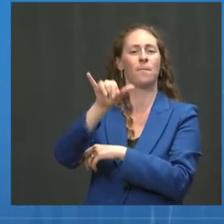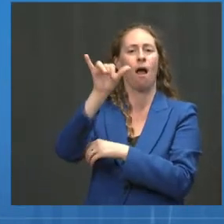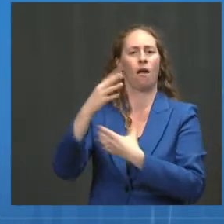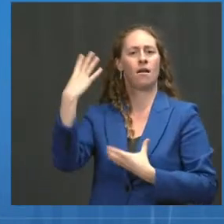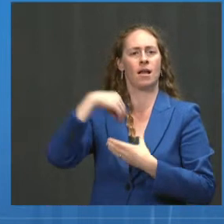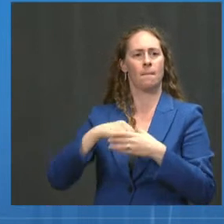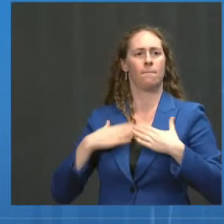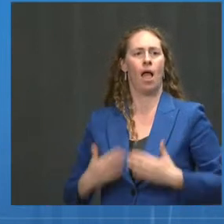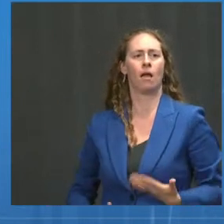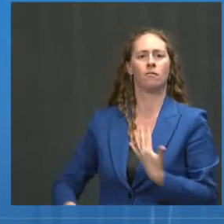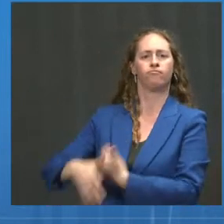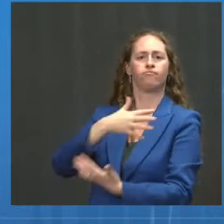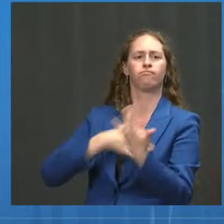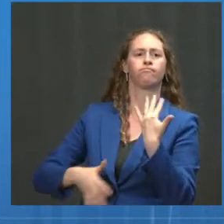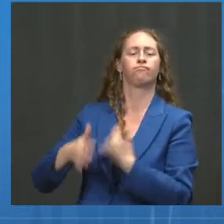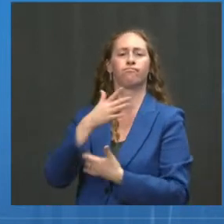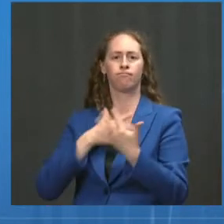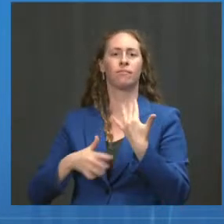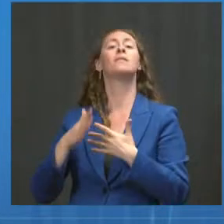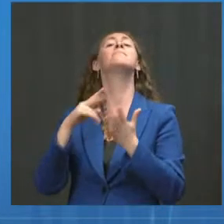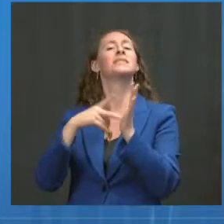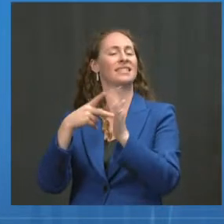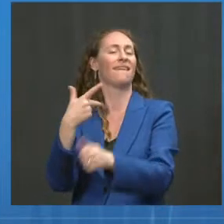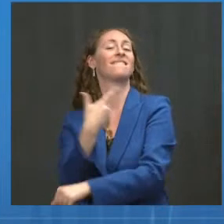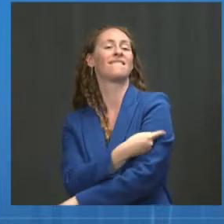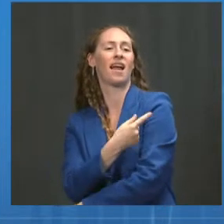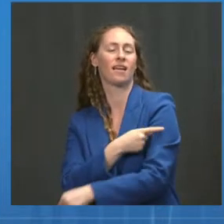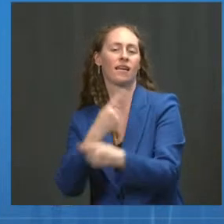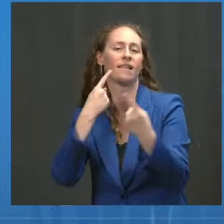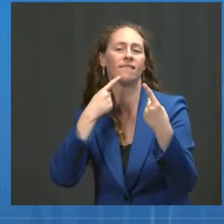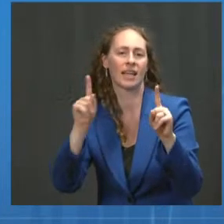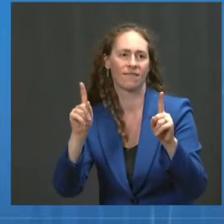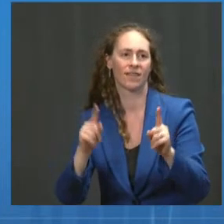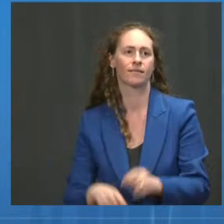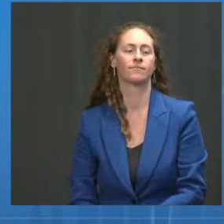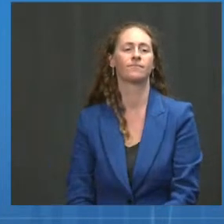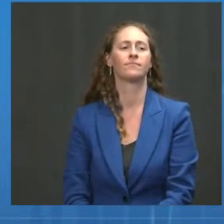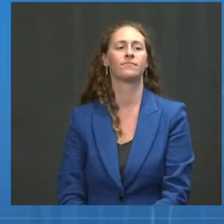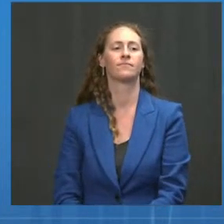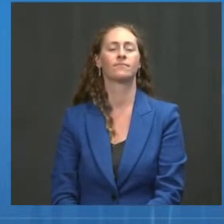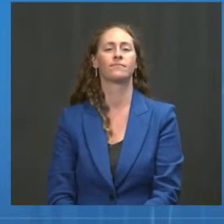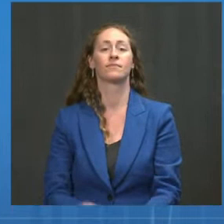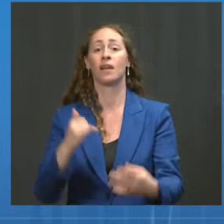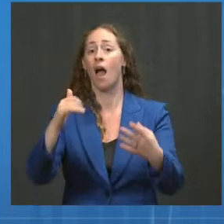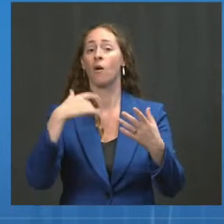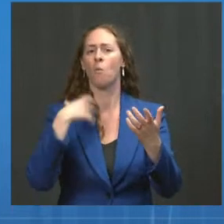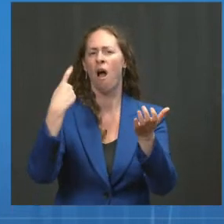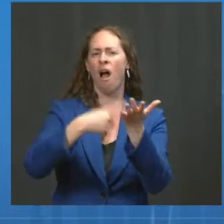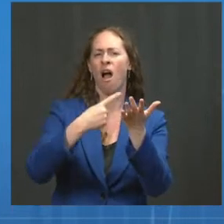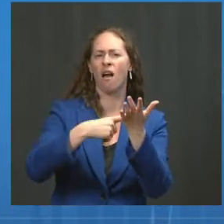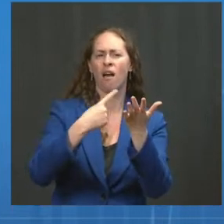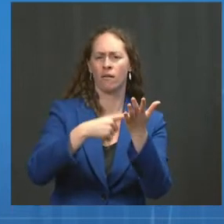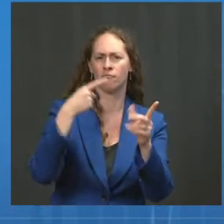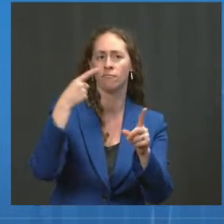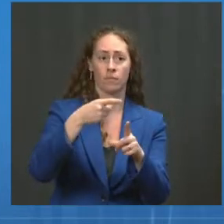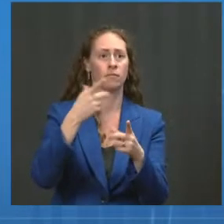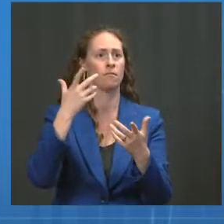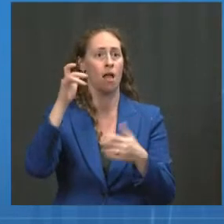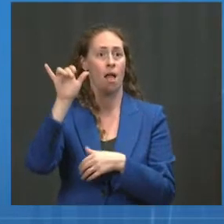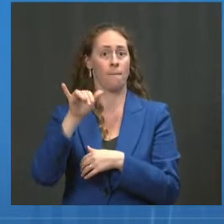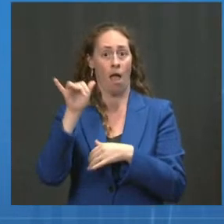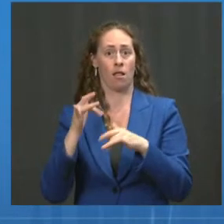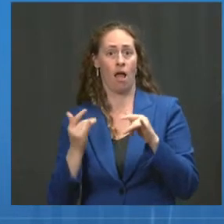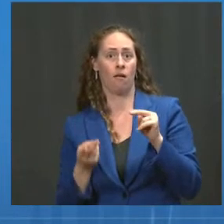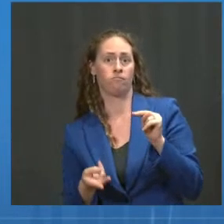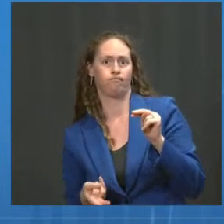of the vaccine in this model. Next slide. Third issue, higher levels of antibody may be required